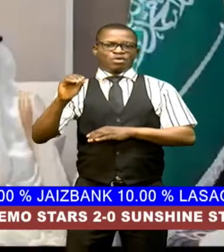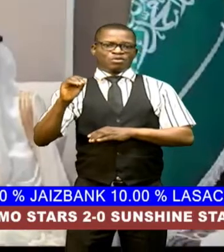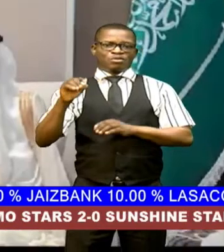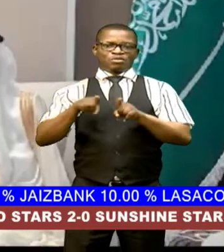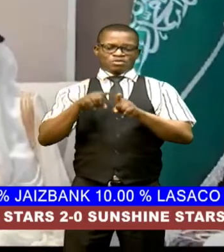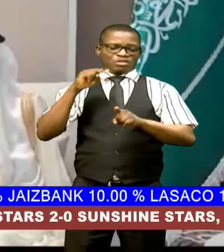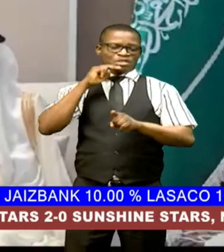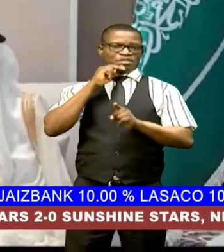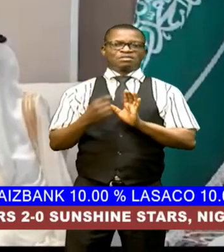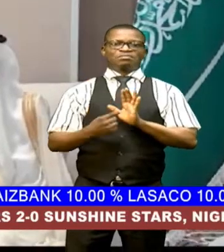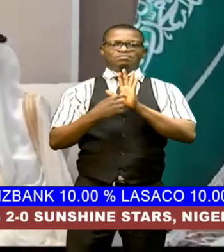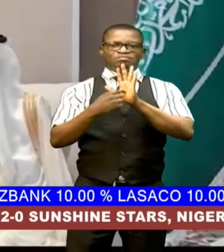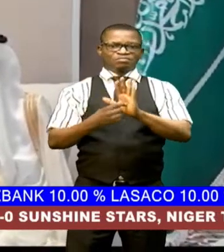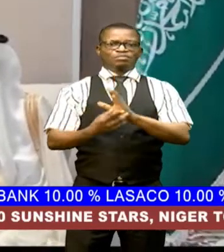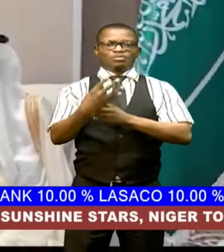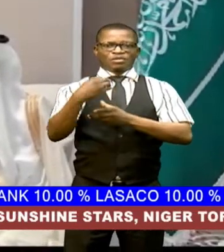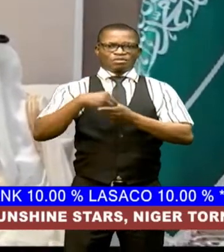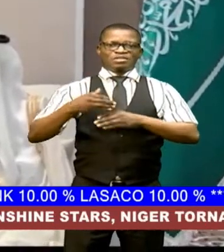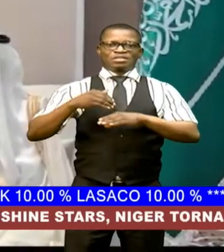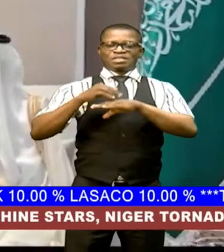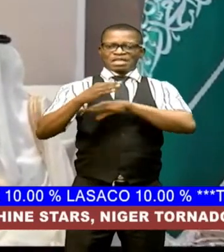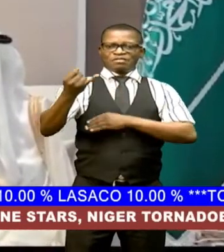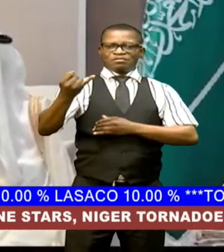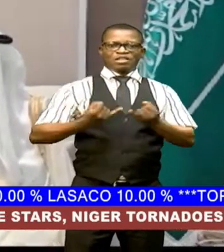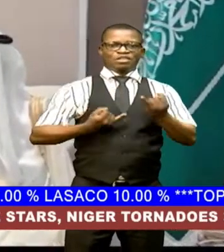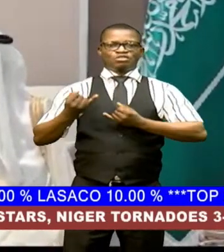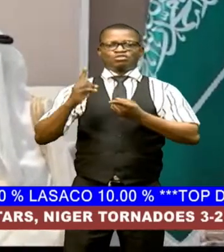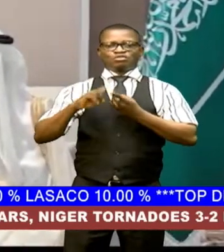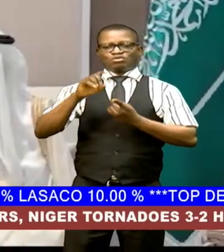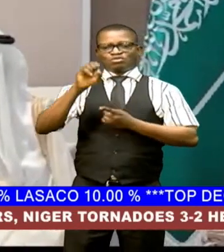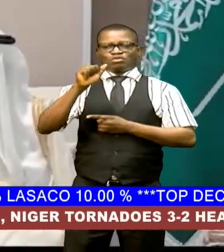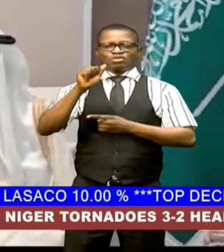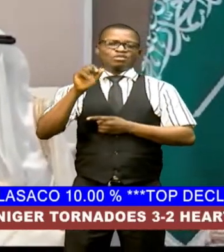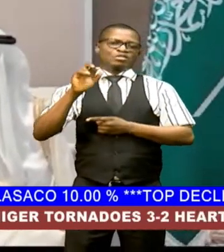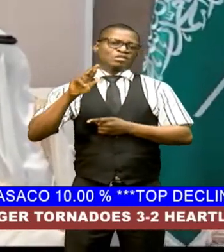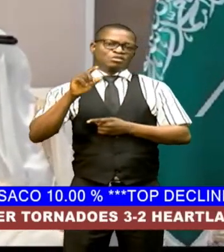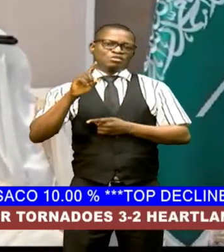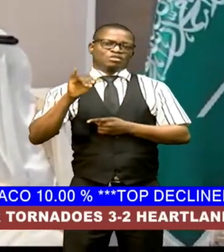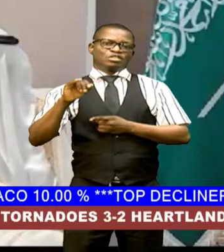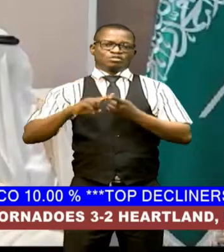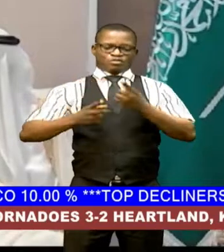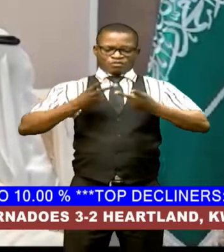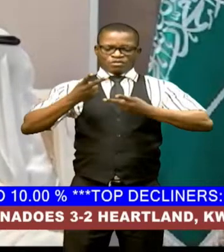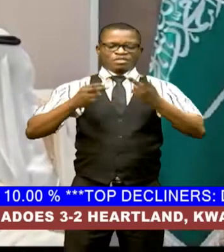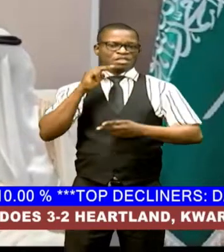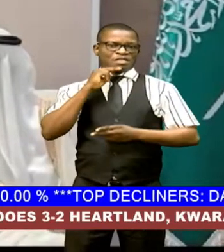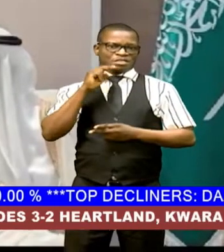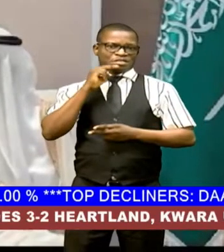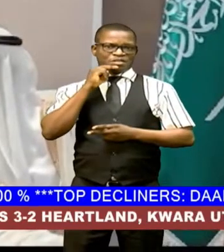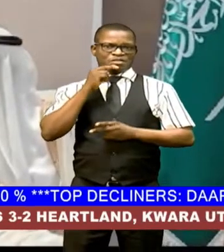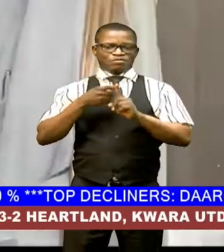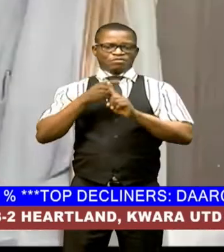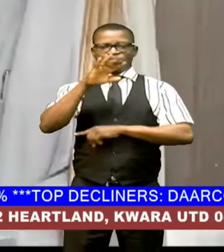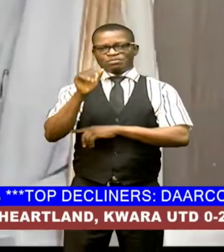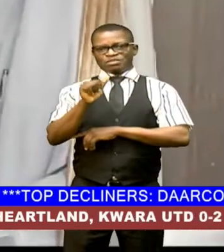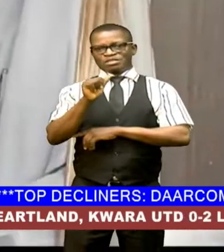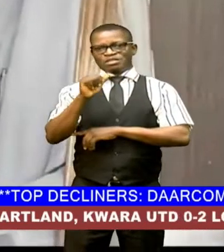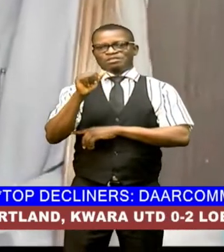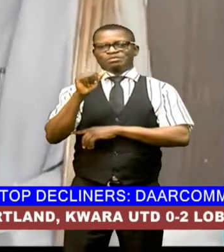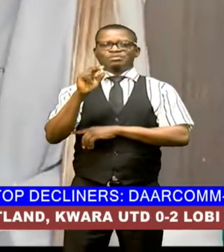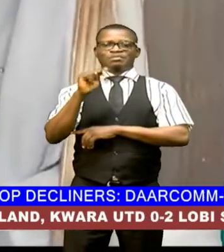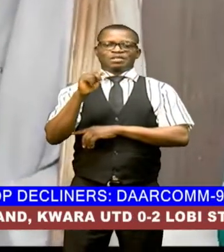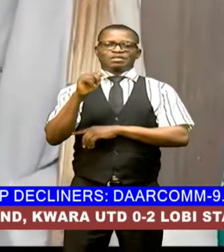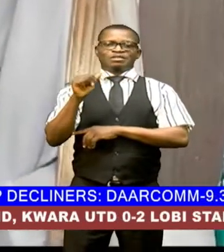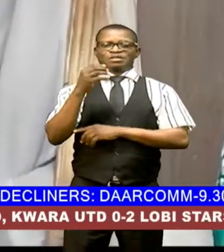delegation formally extended an invitation to saudi's minister of hajj and umrah to visit nigeria in abuja garib muhammad